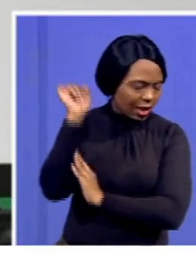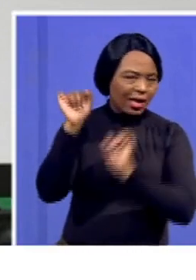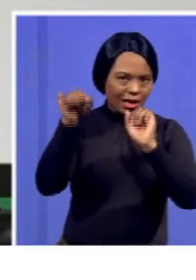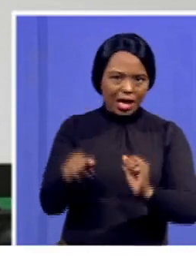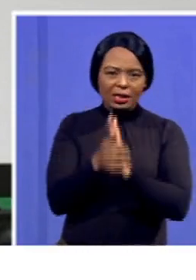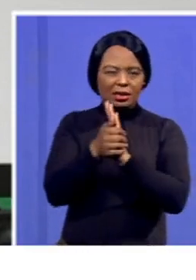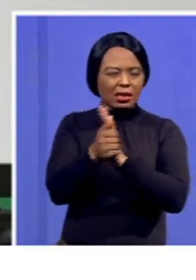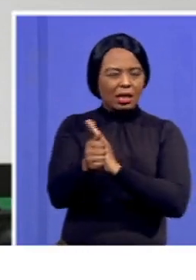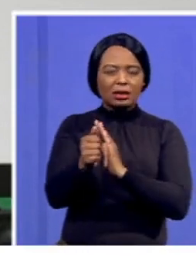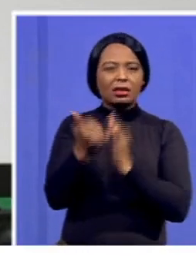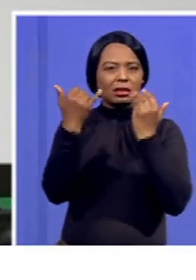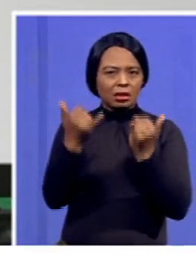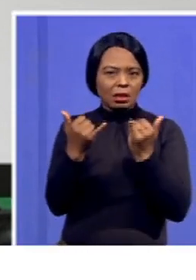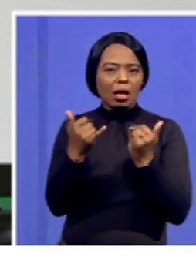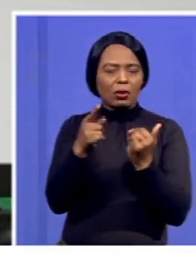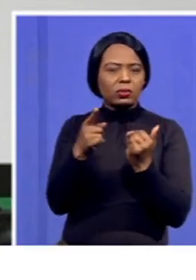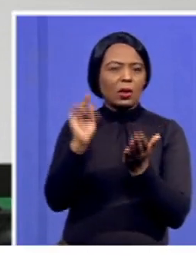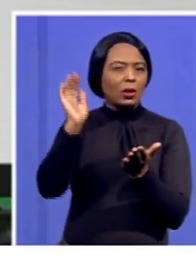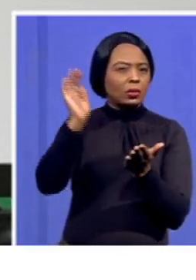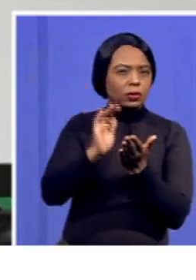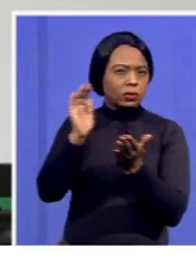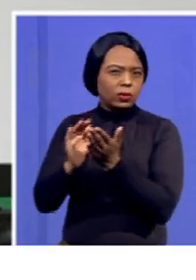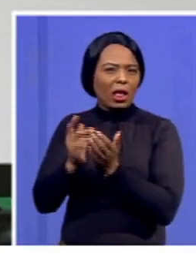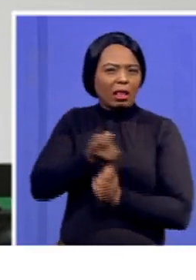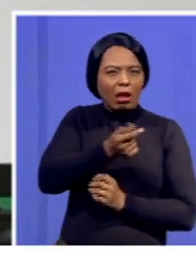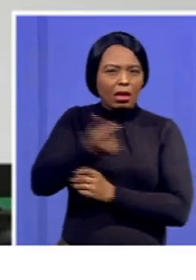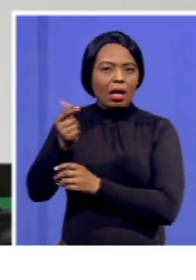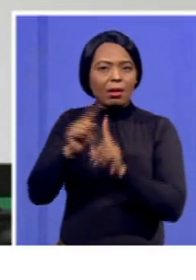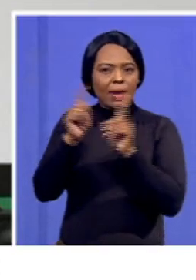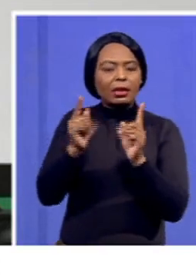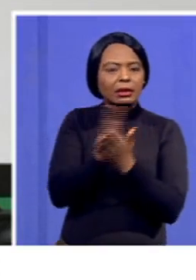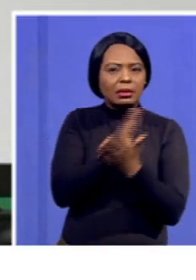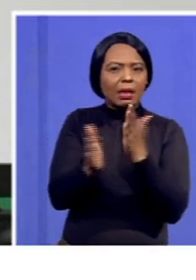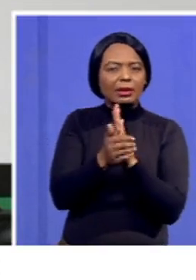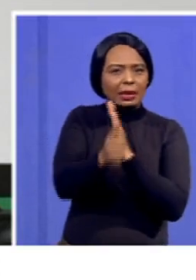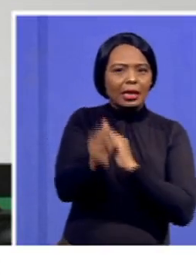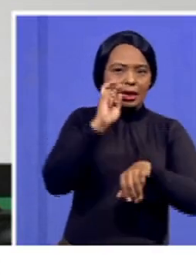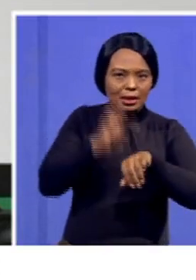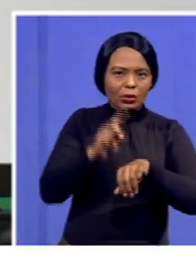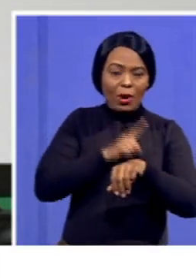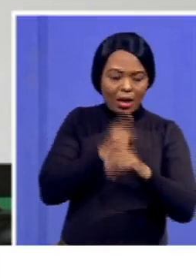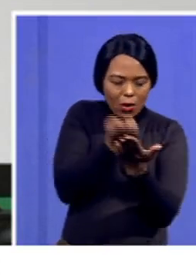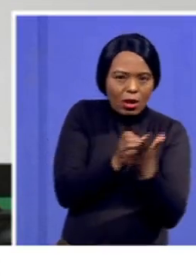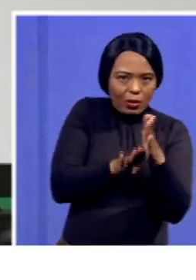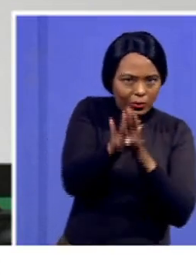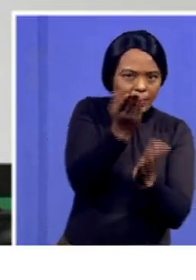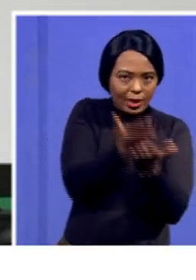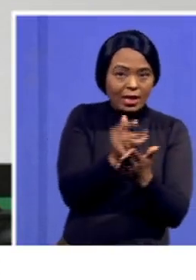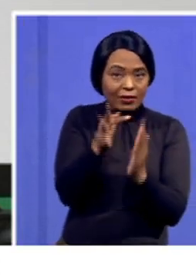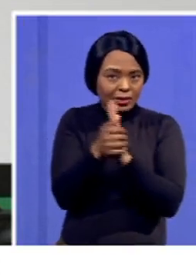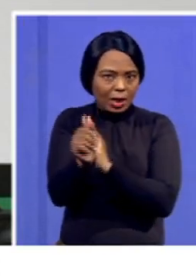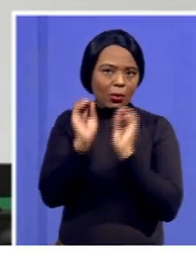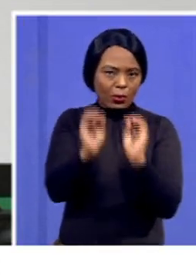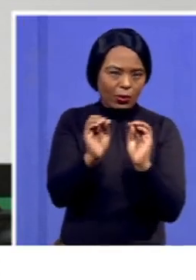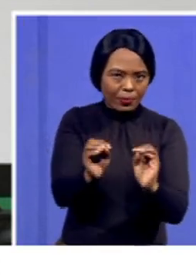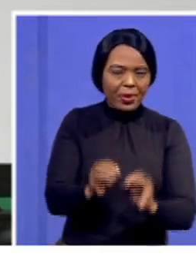list has been released, but there are critical skills that we still need for the economy and therefore work needs to be done in this area. In